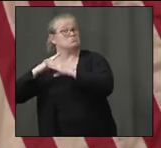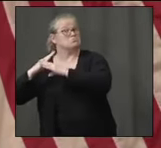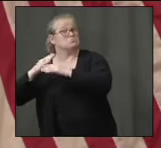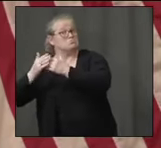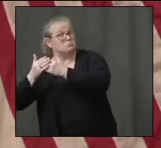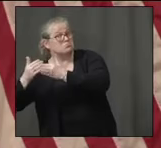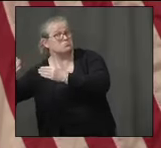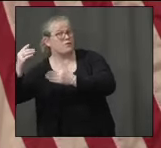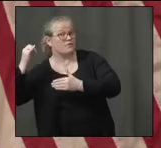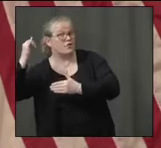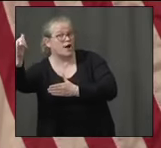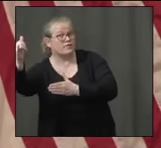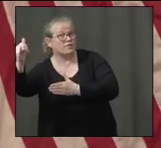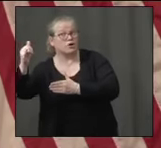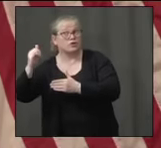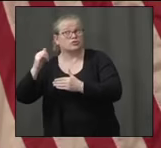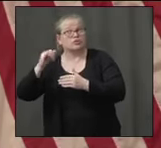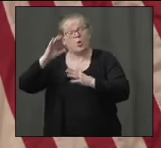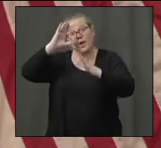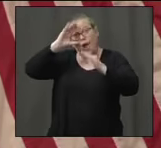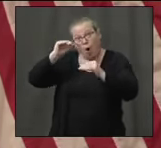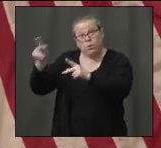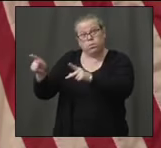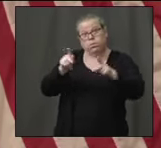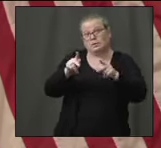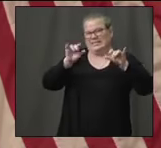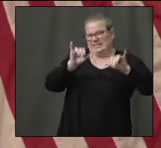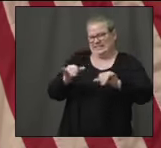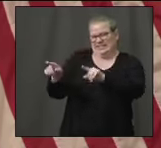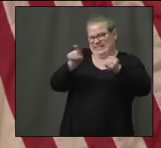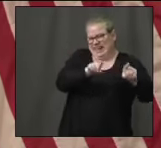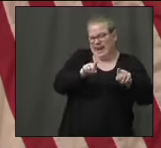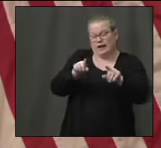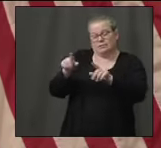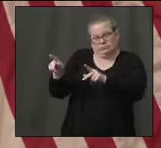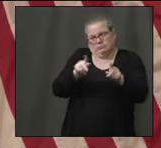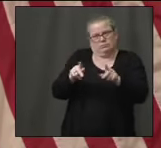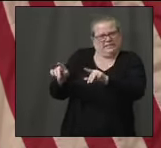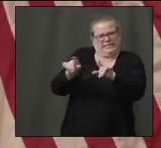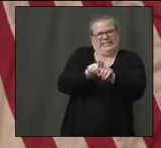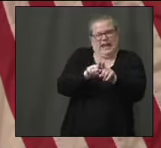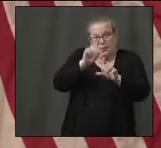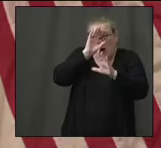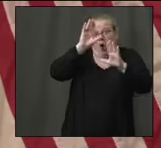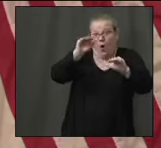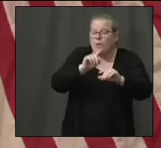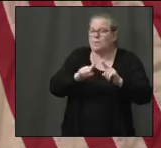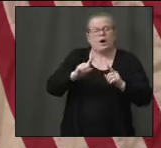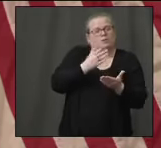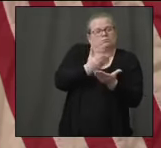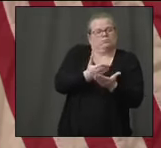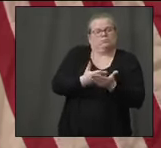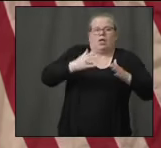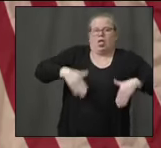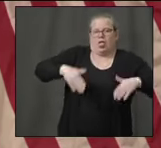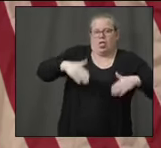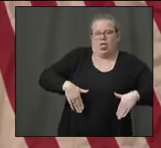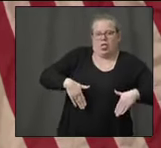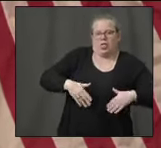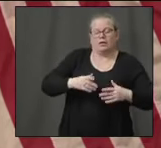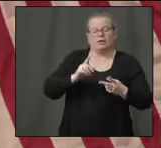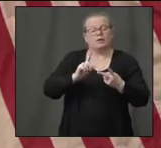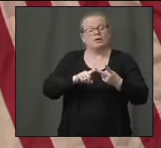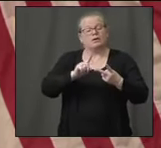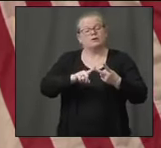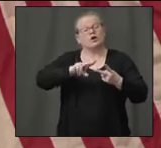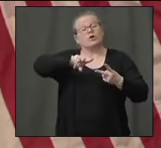proven yet. And that's why we need to do more of it to get the evidence to show that, in fact, it provides immunity. Second is for how long and for